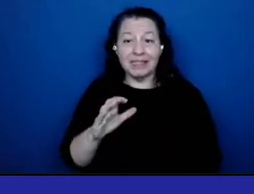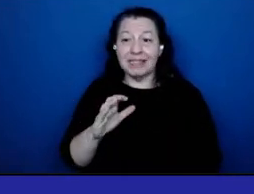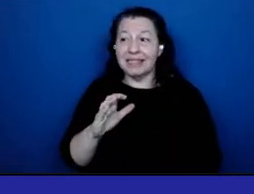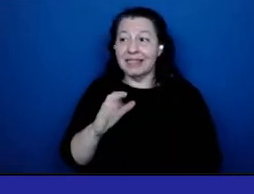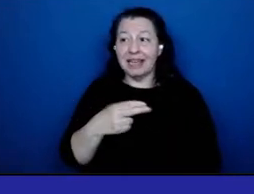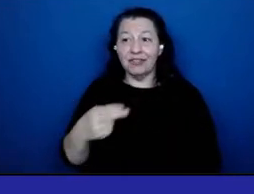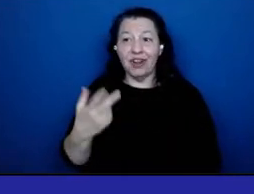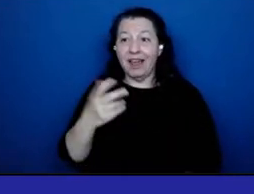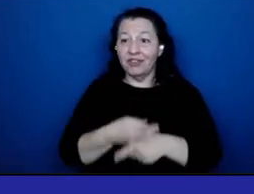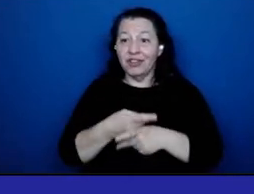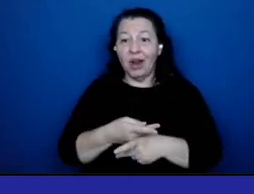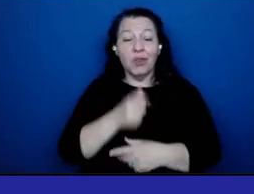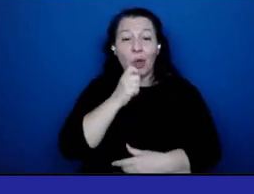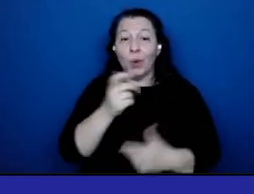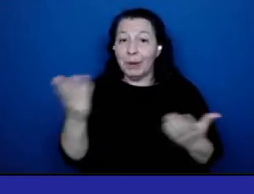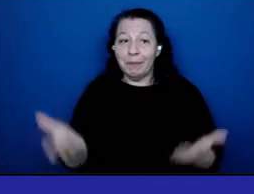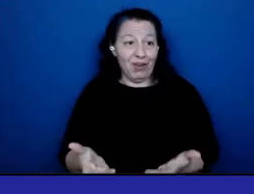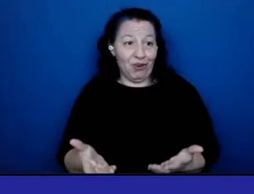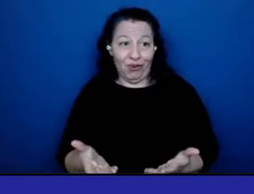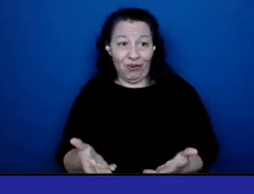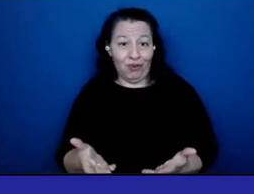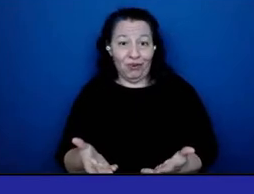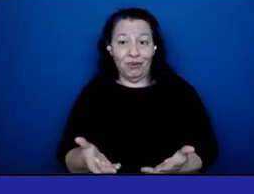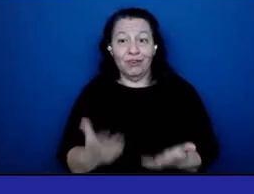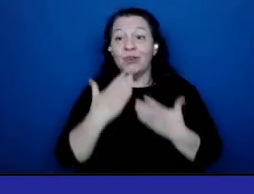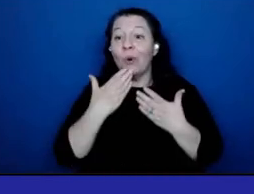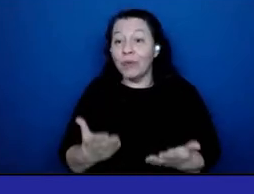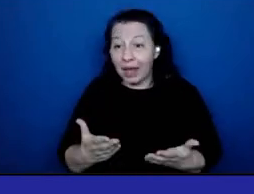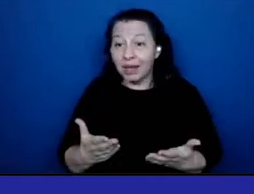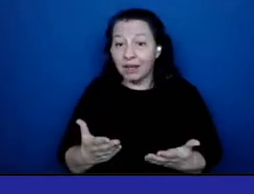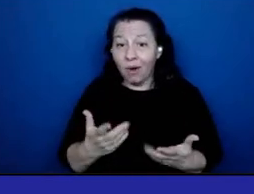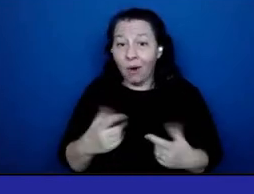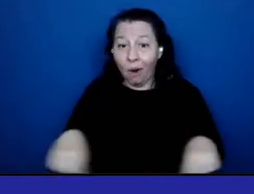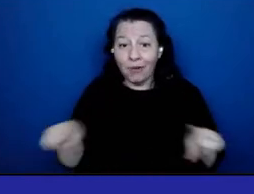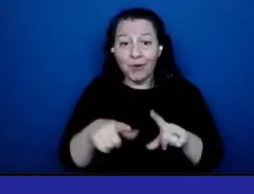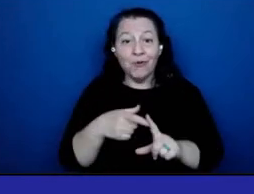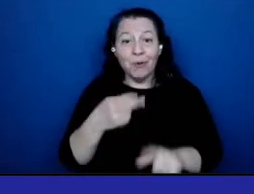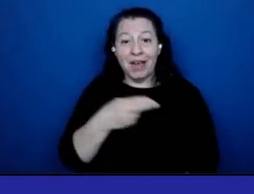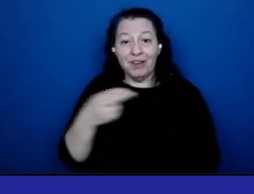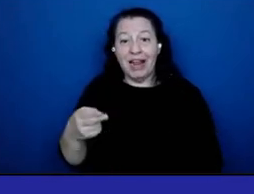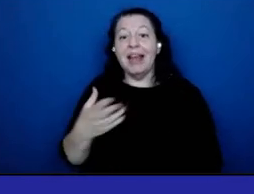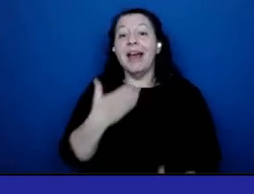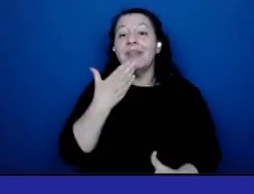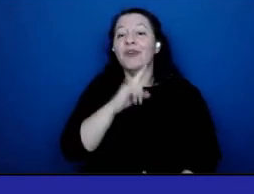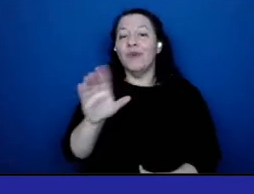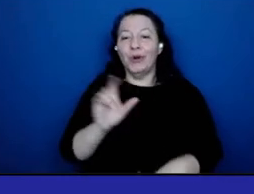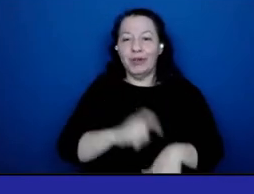here. So I want to thank everyone from Health and Hospitals, and thank you for your time.